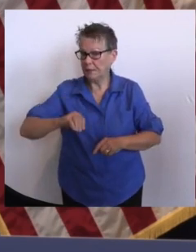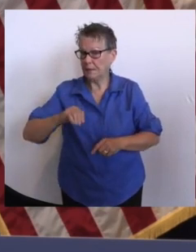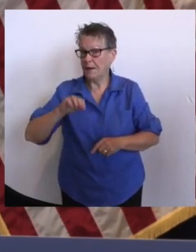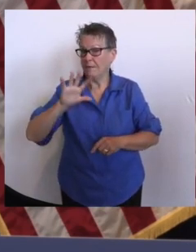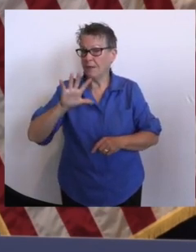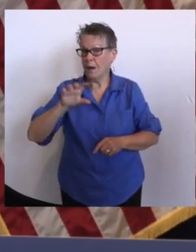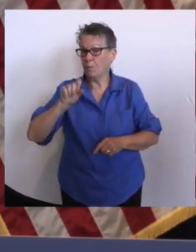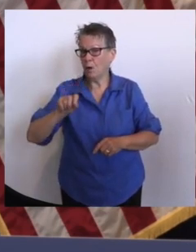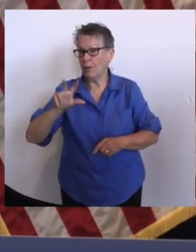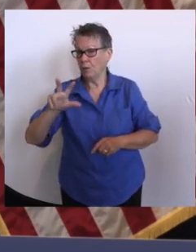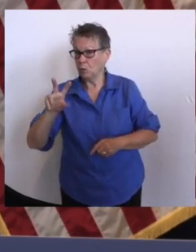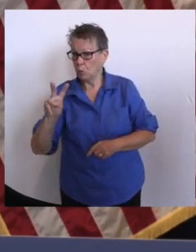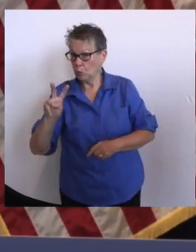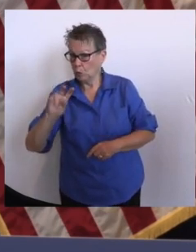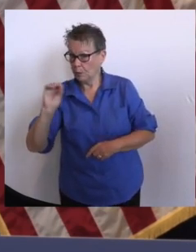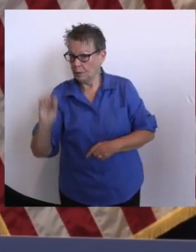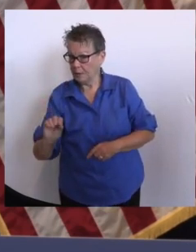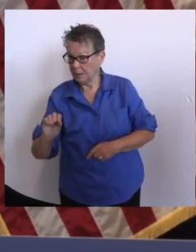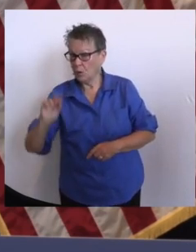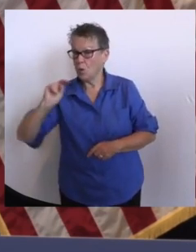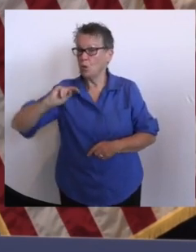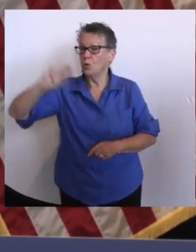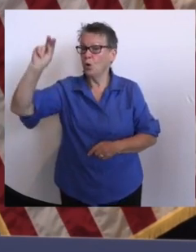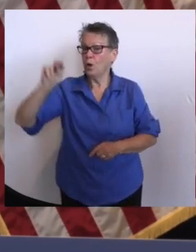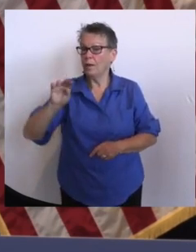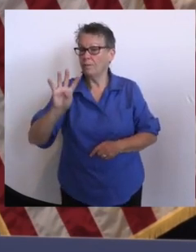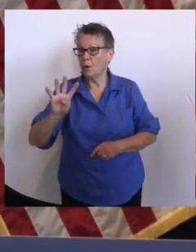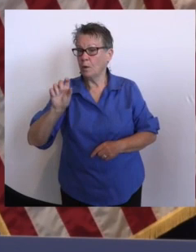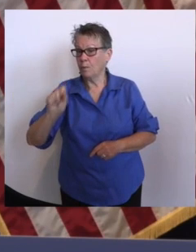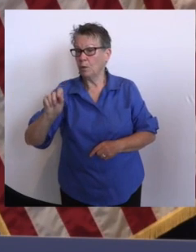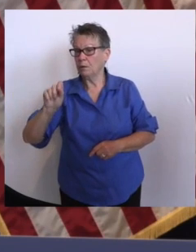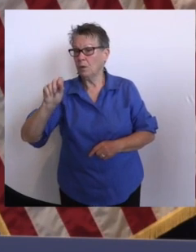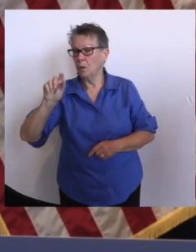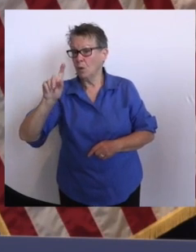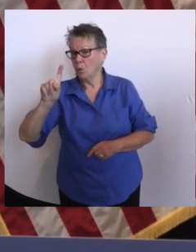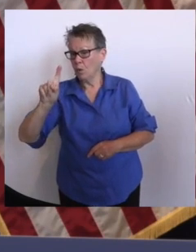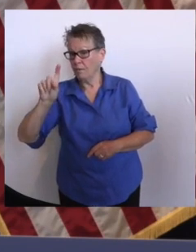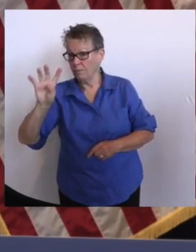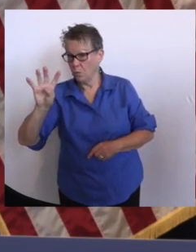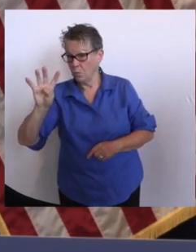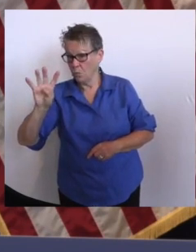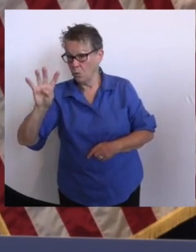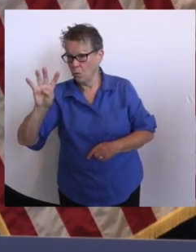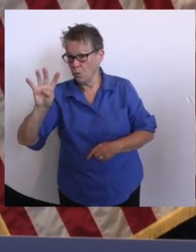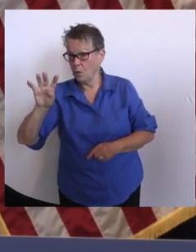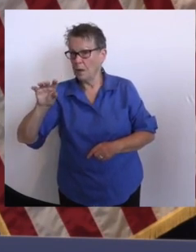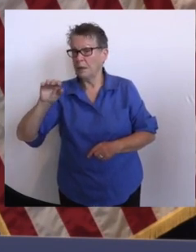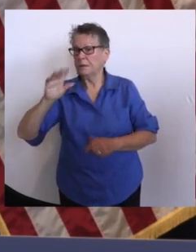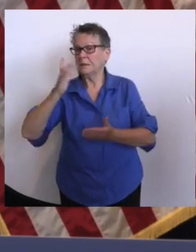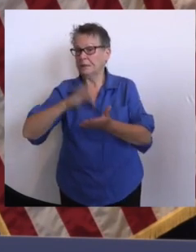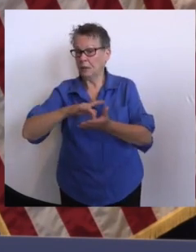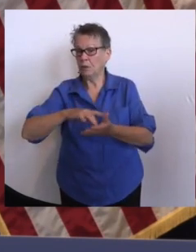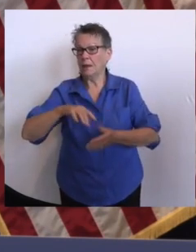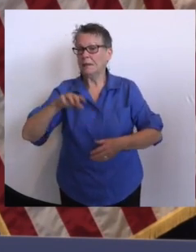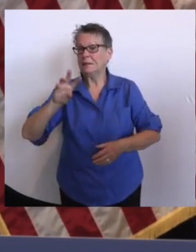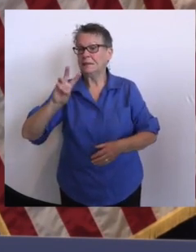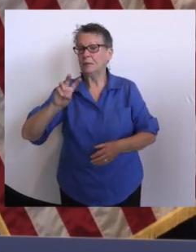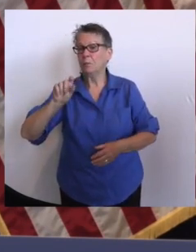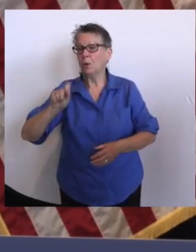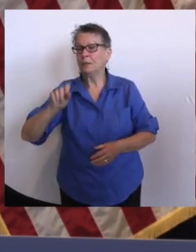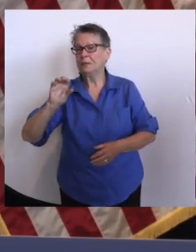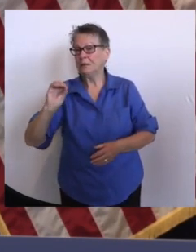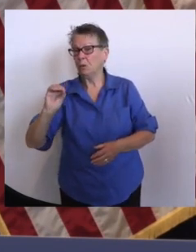percent, the northern part of the state 4.14 percent, the central part of the state 6.02